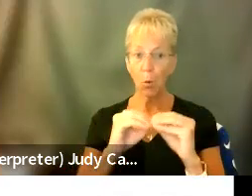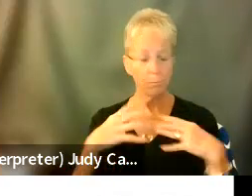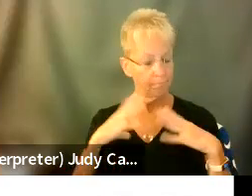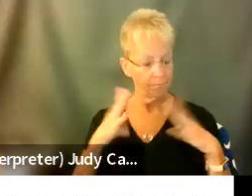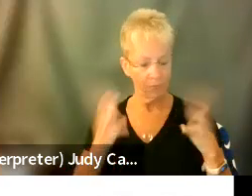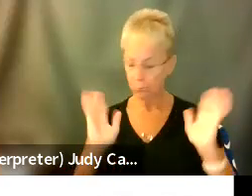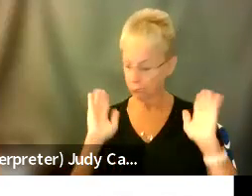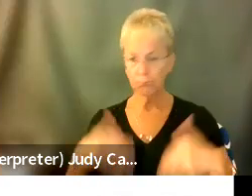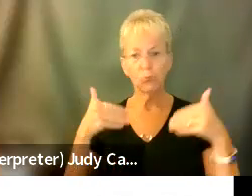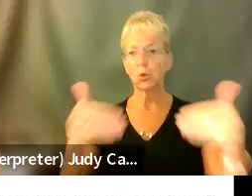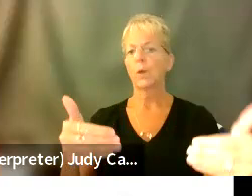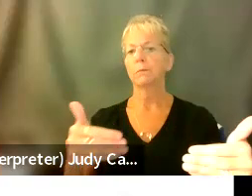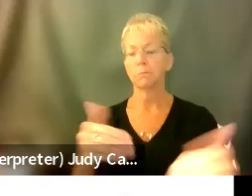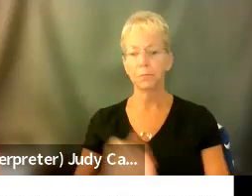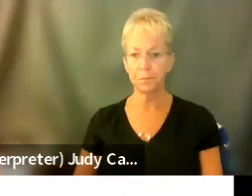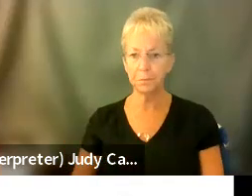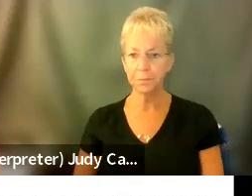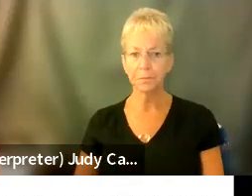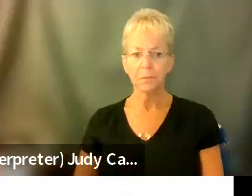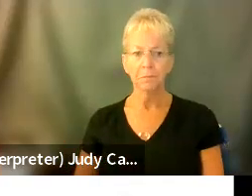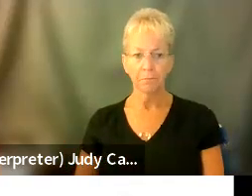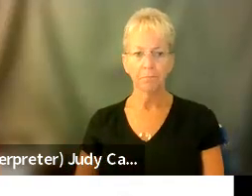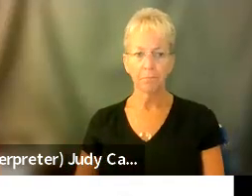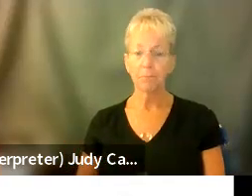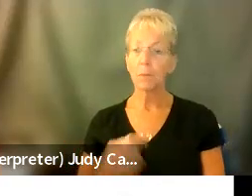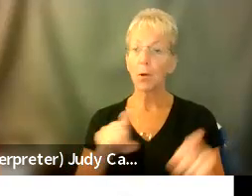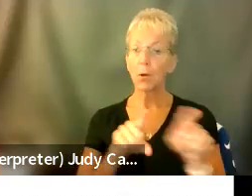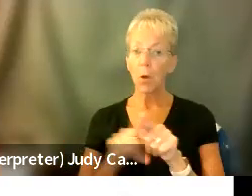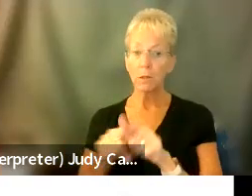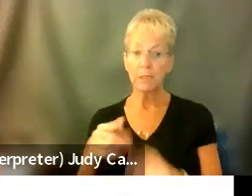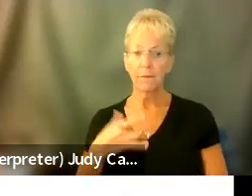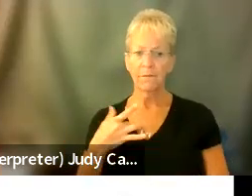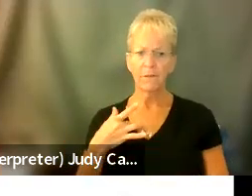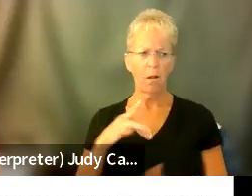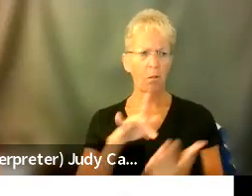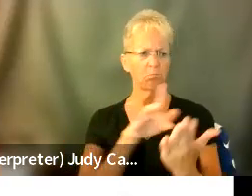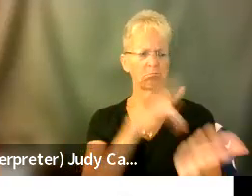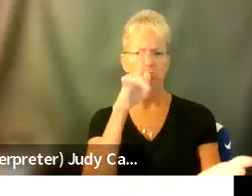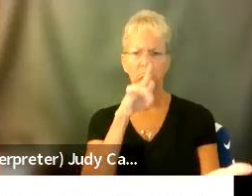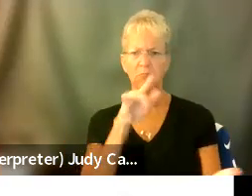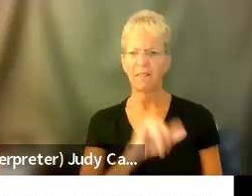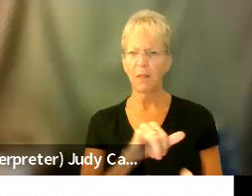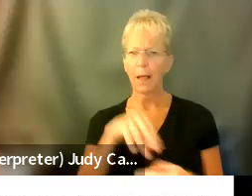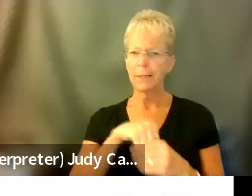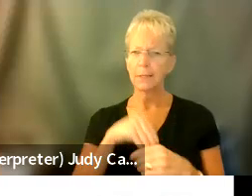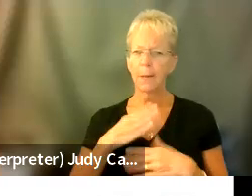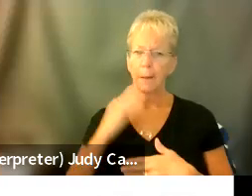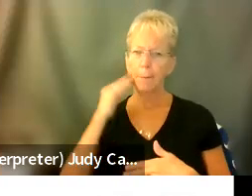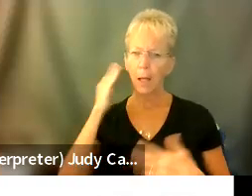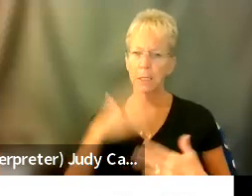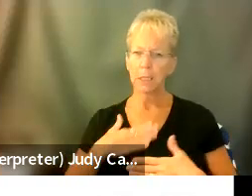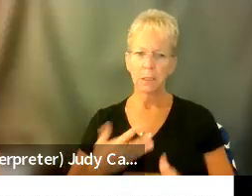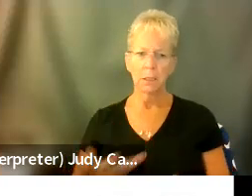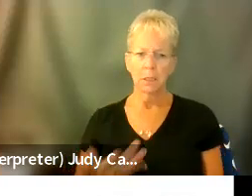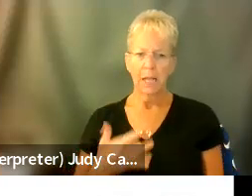That's the safe thing to do. Um, and I also felt violated having that in my body. I